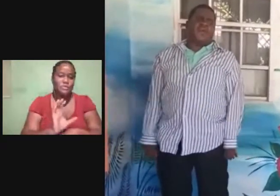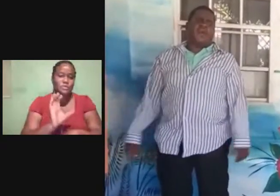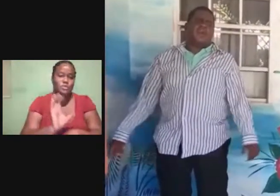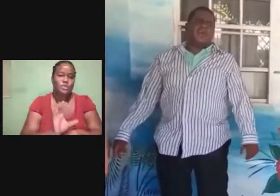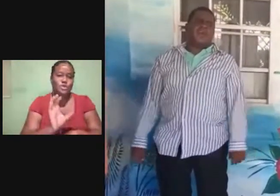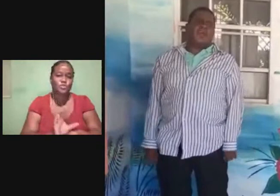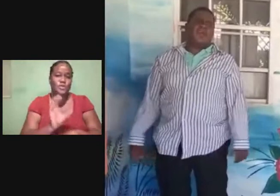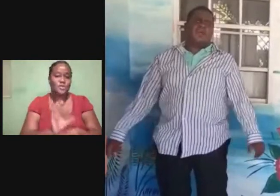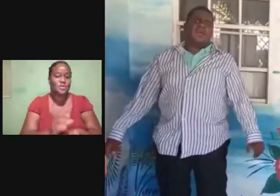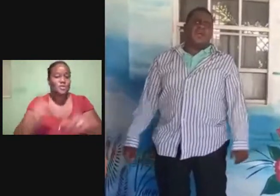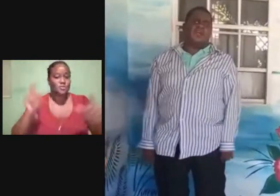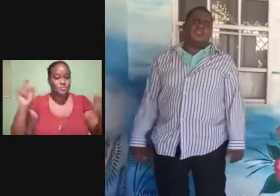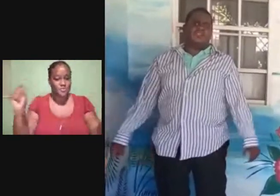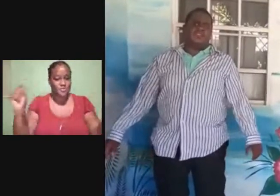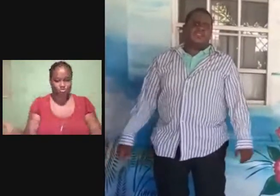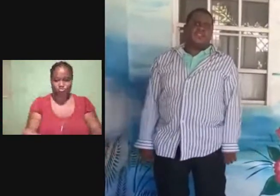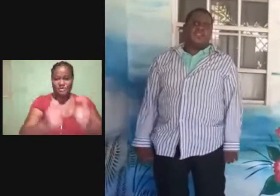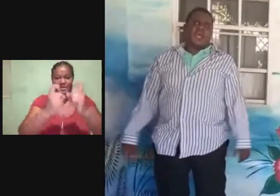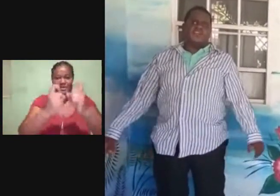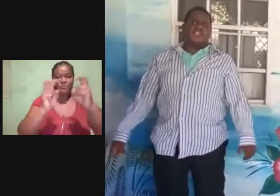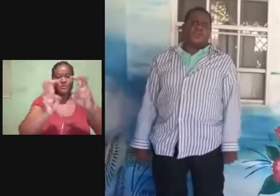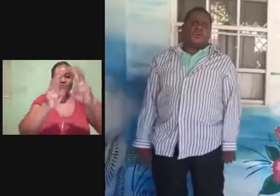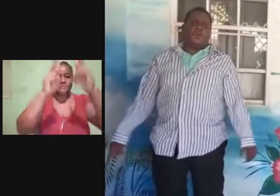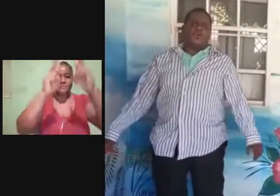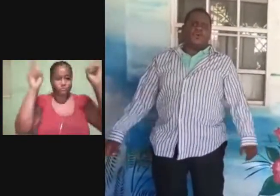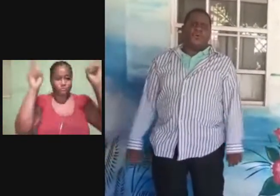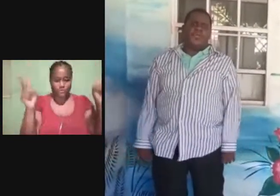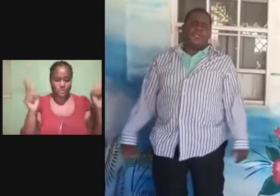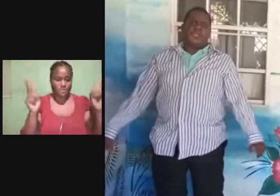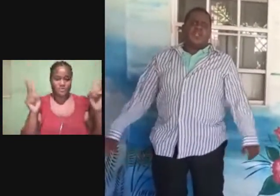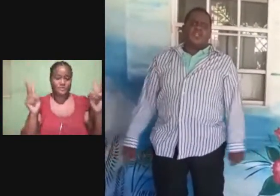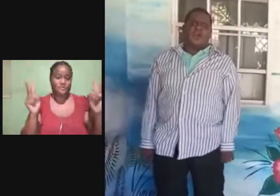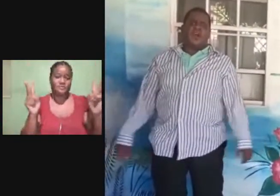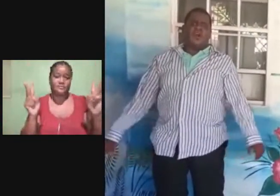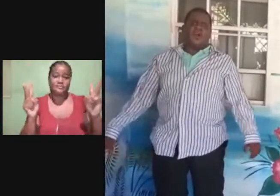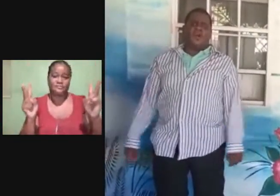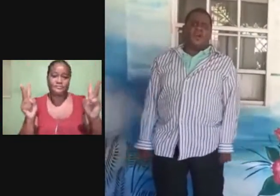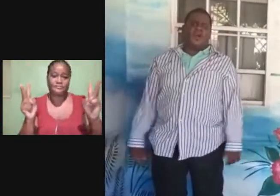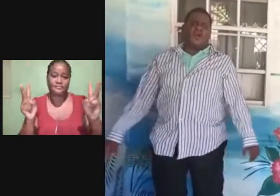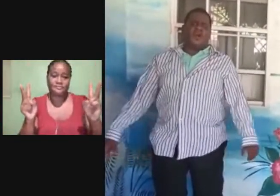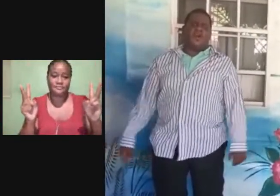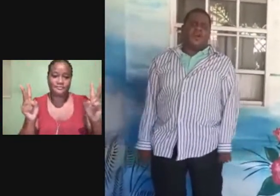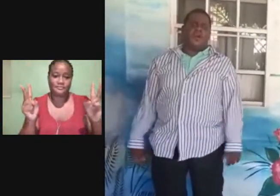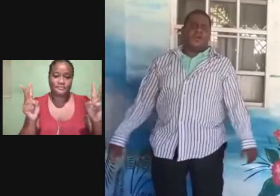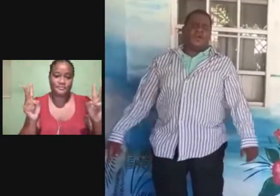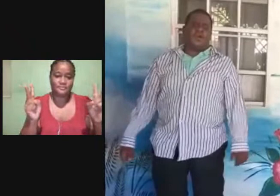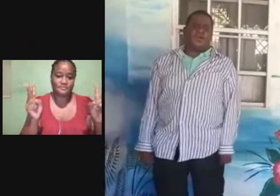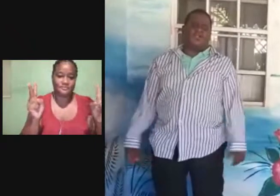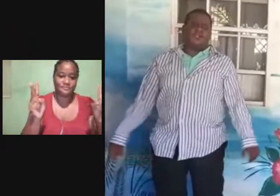and find as you go along.